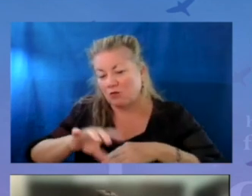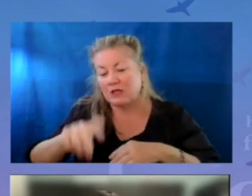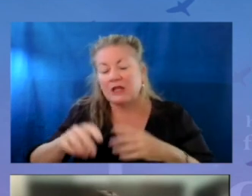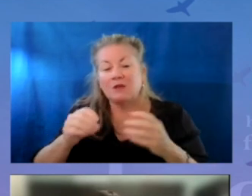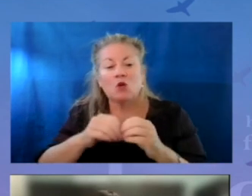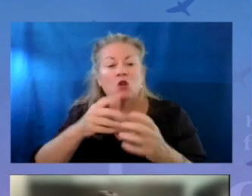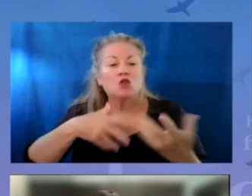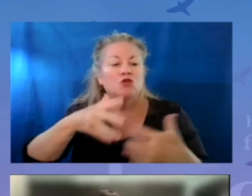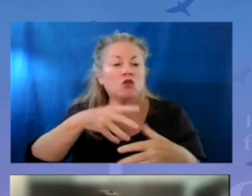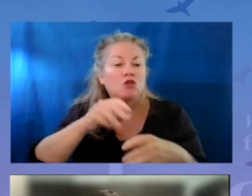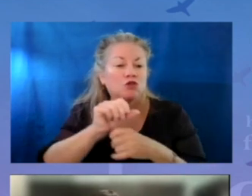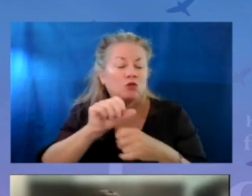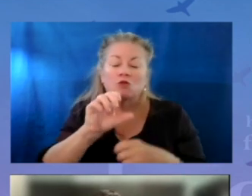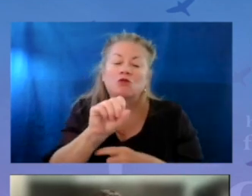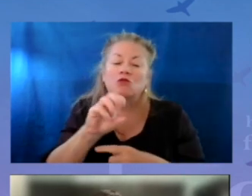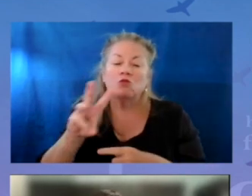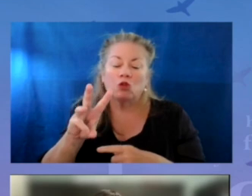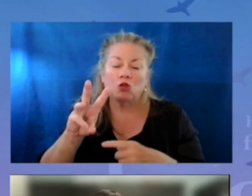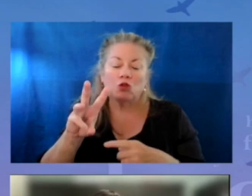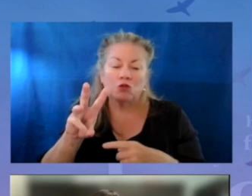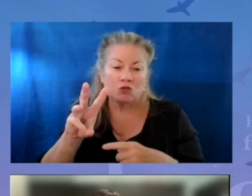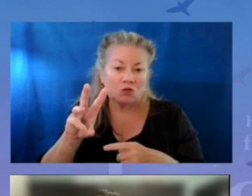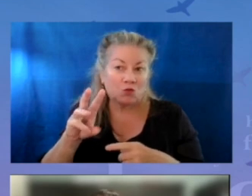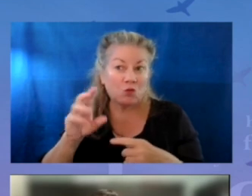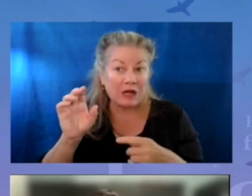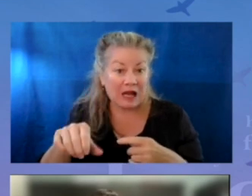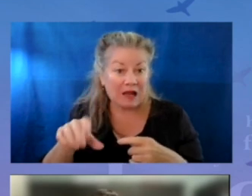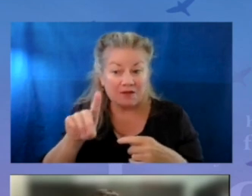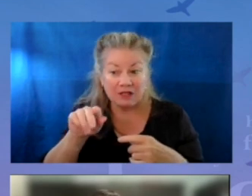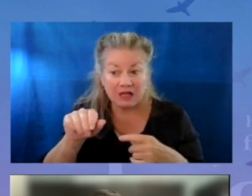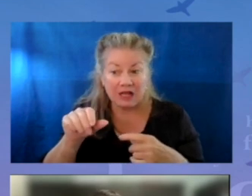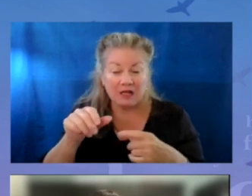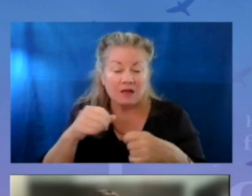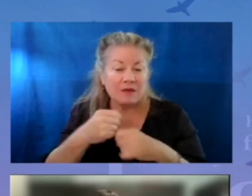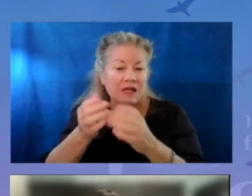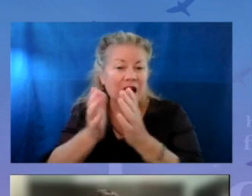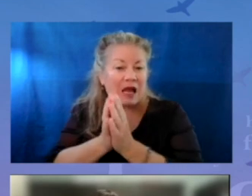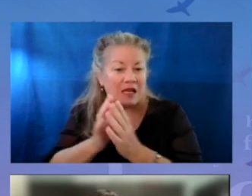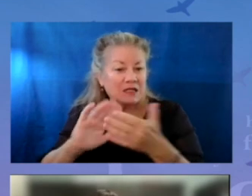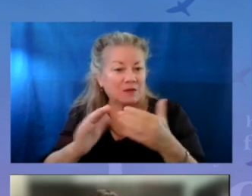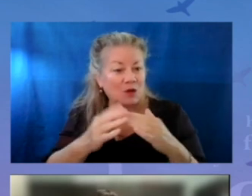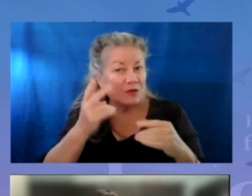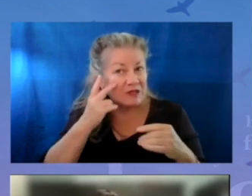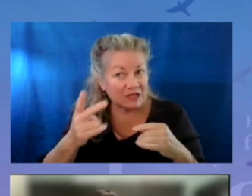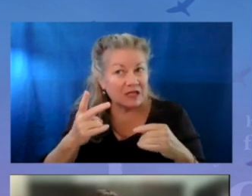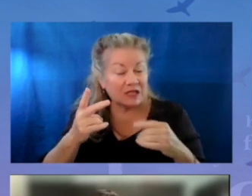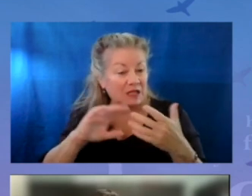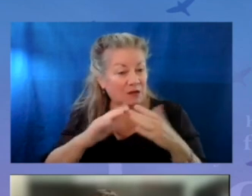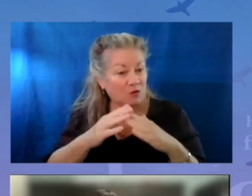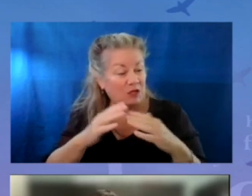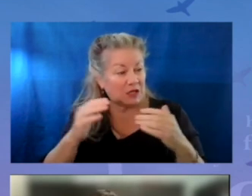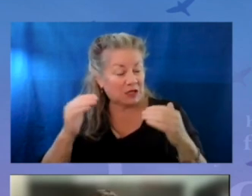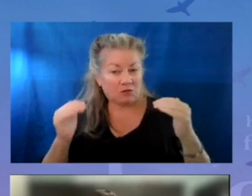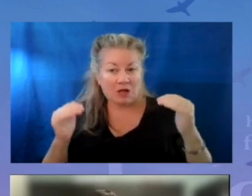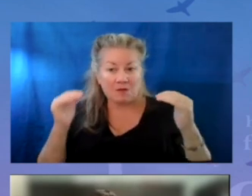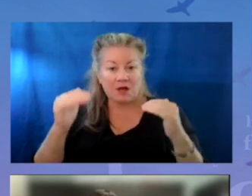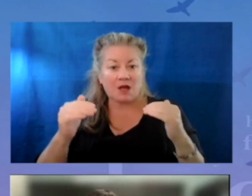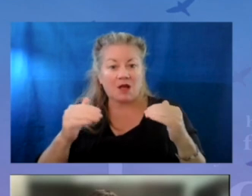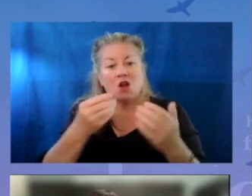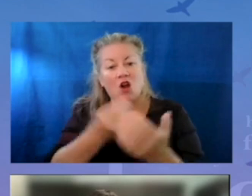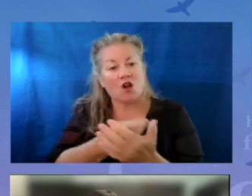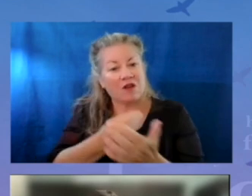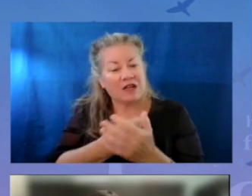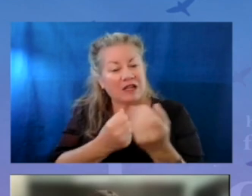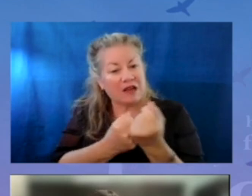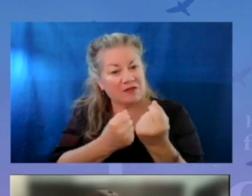need more social workers. We actually have the data to make that ask to our community. And we've seen the community step up. And we, for example,